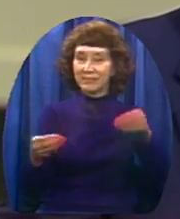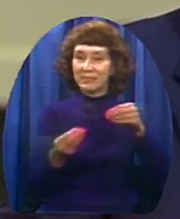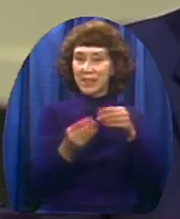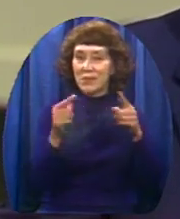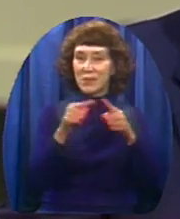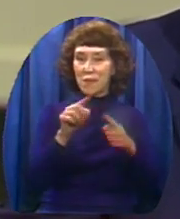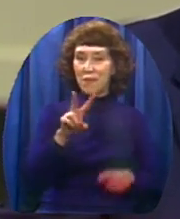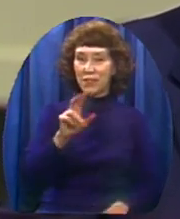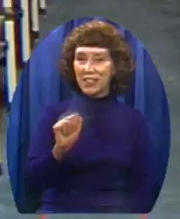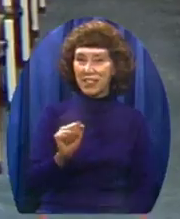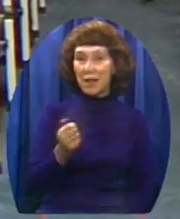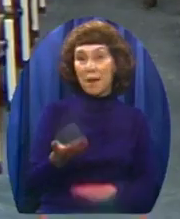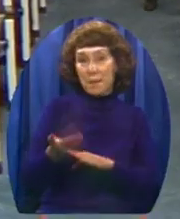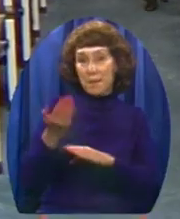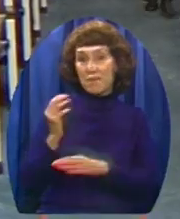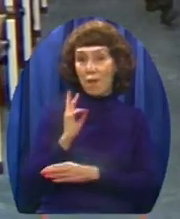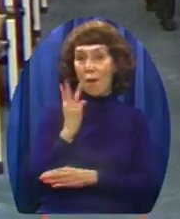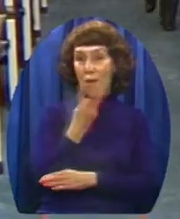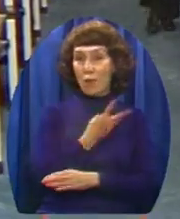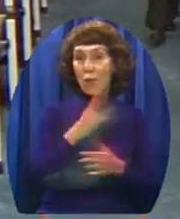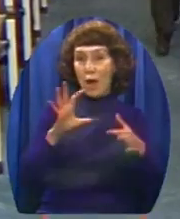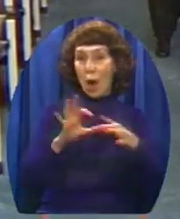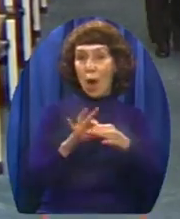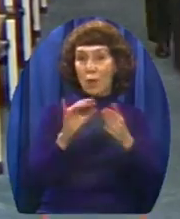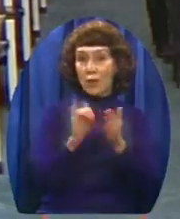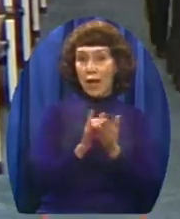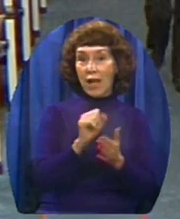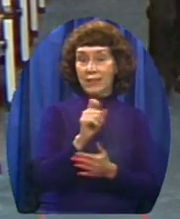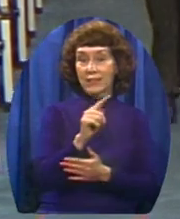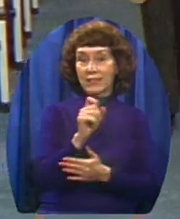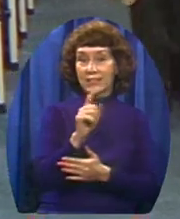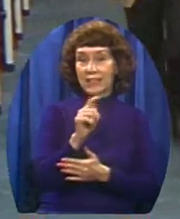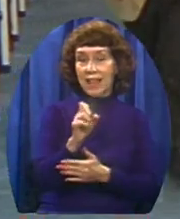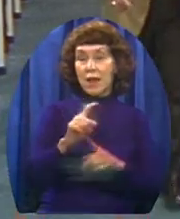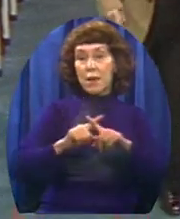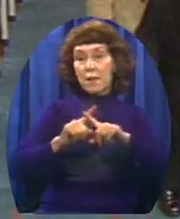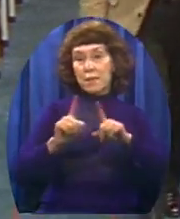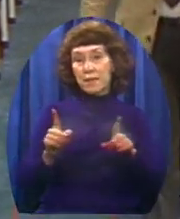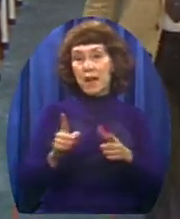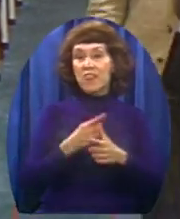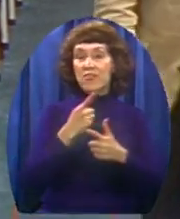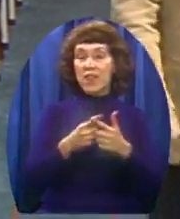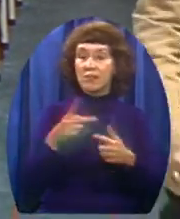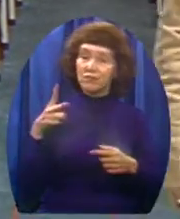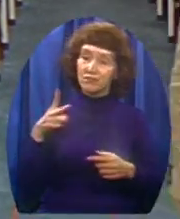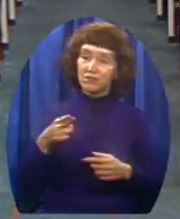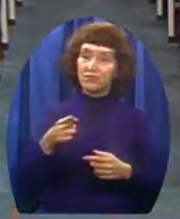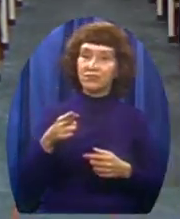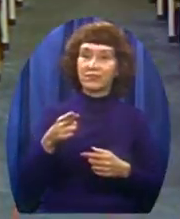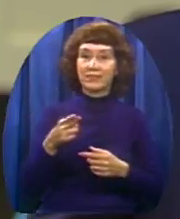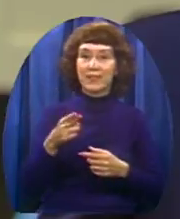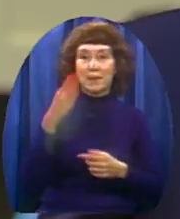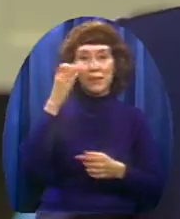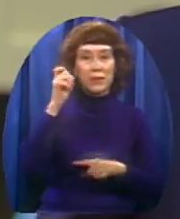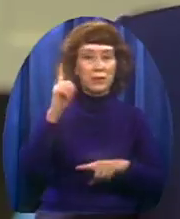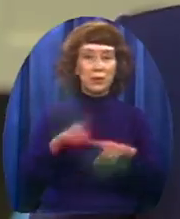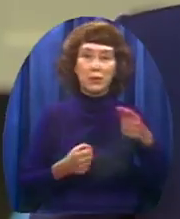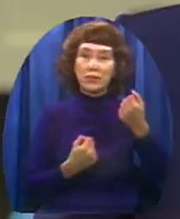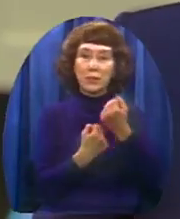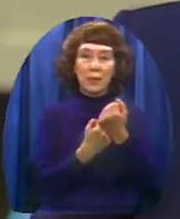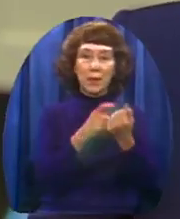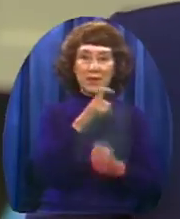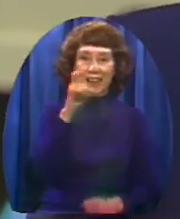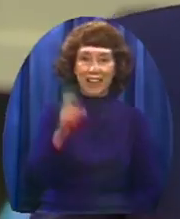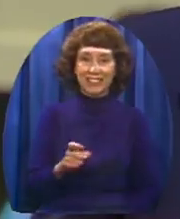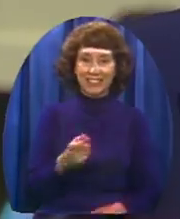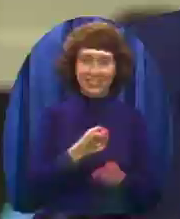We used to own it. We cut it off when we couldn't underwrite it. But we are glad to have Gordon back